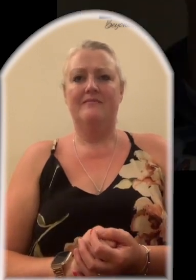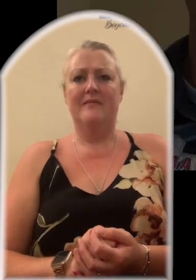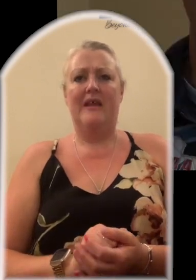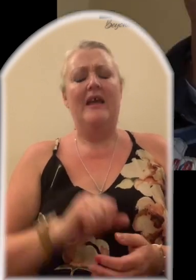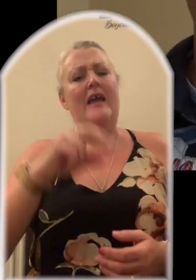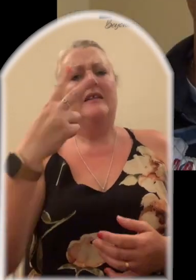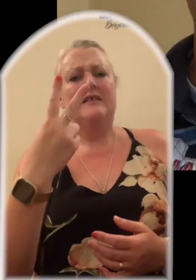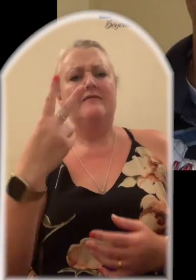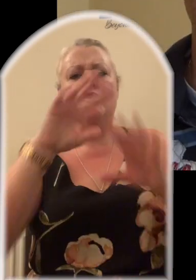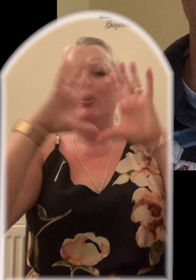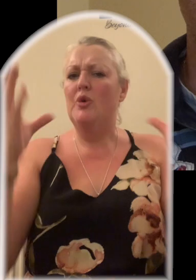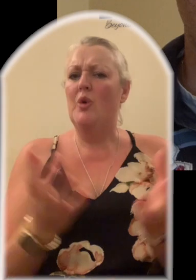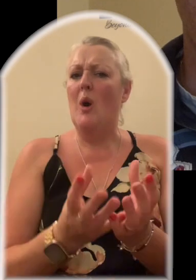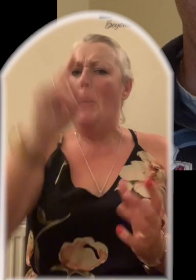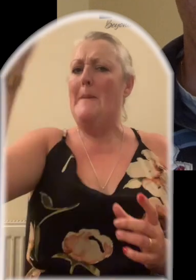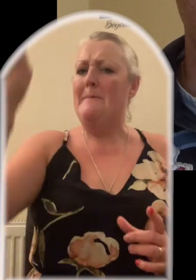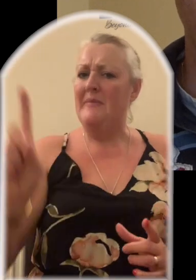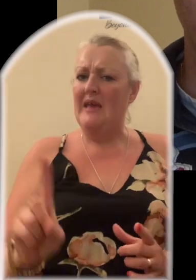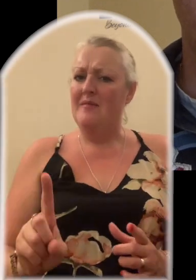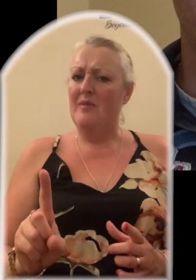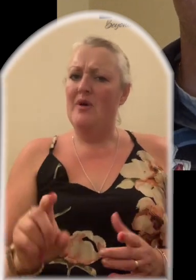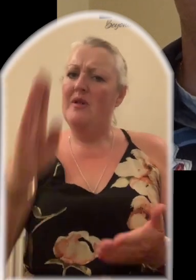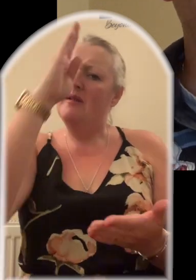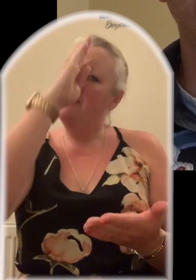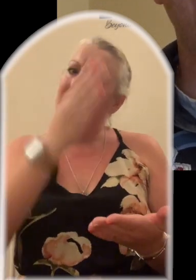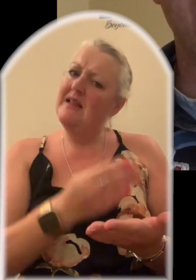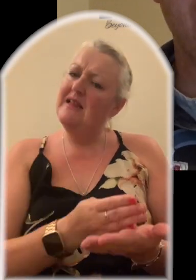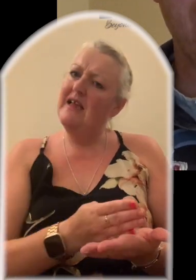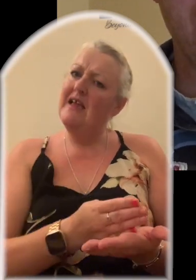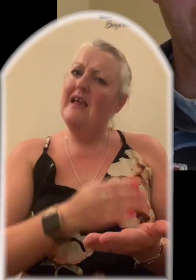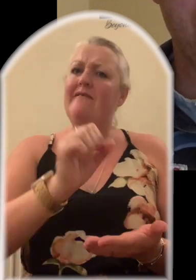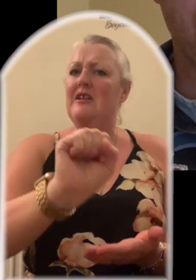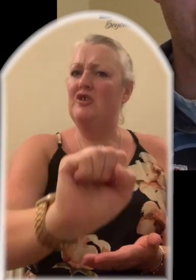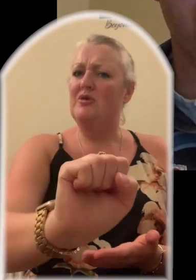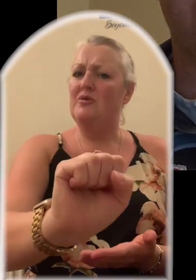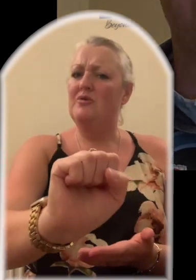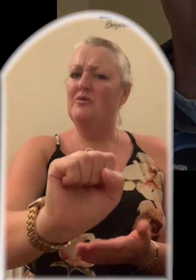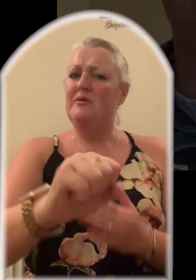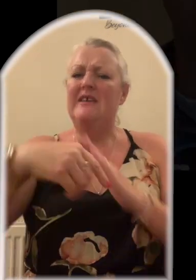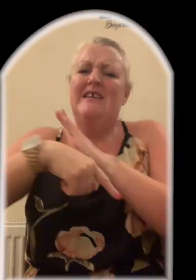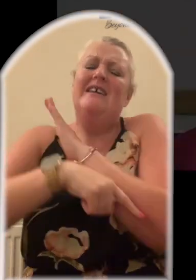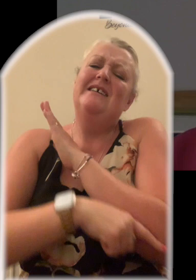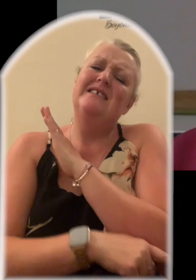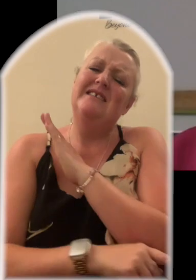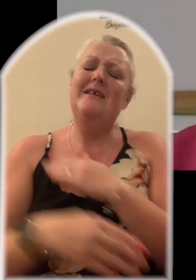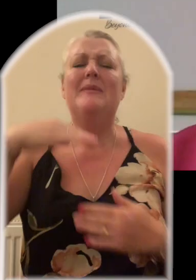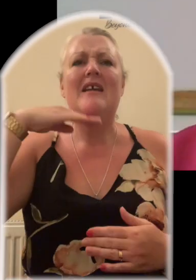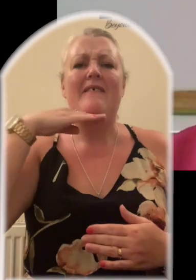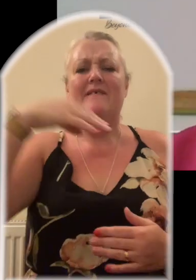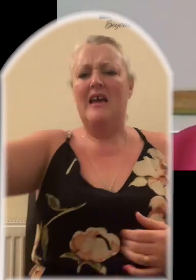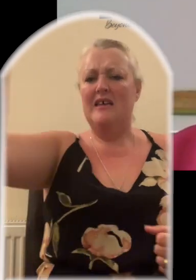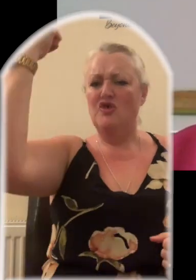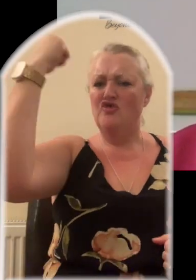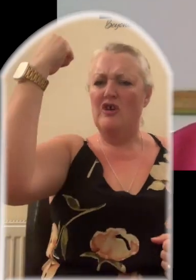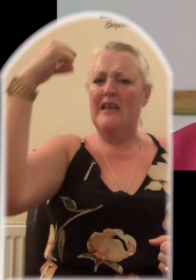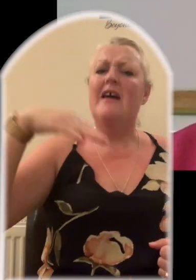And if two holy people believe in you Deep enough